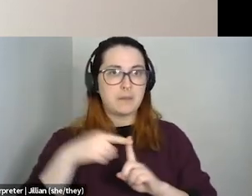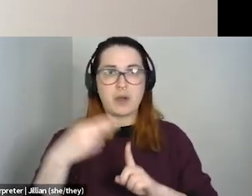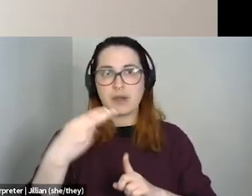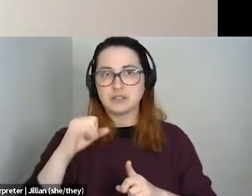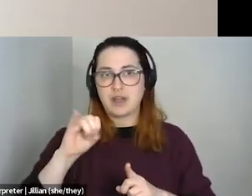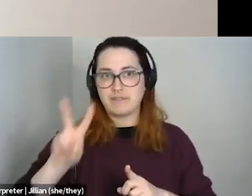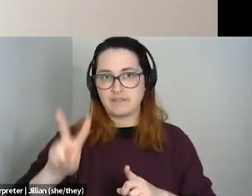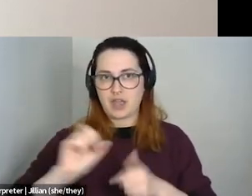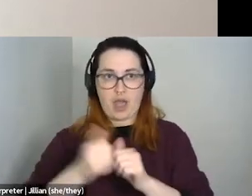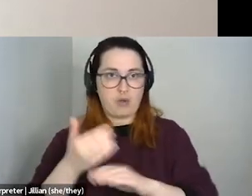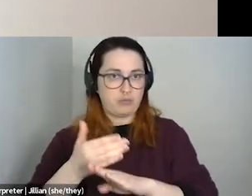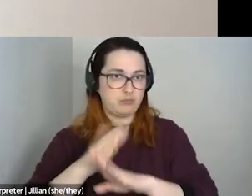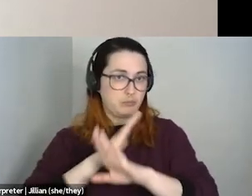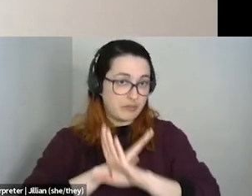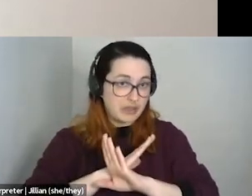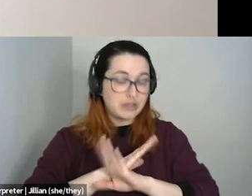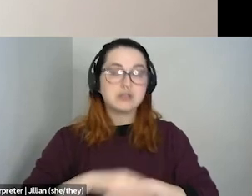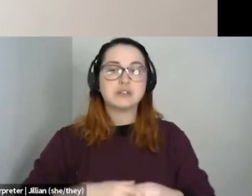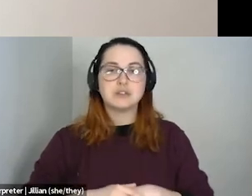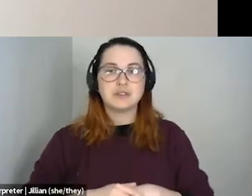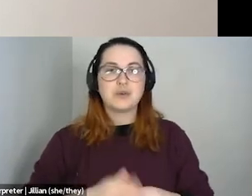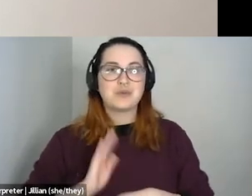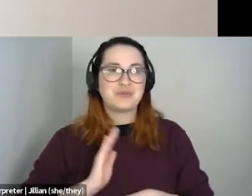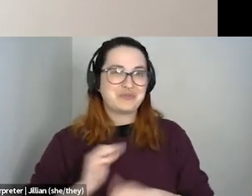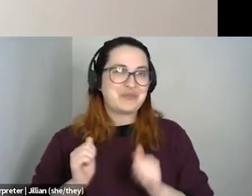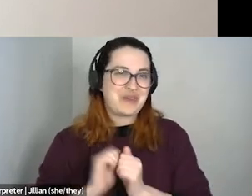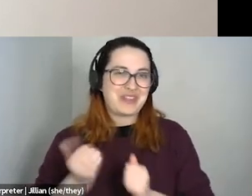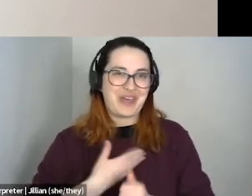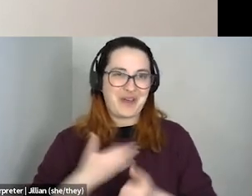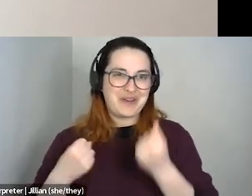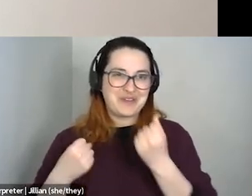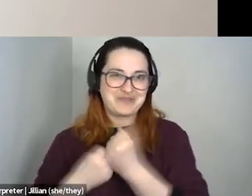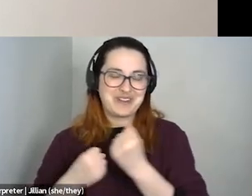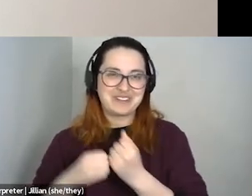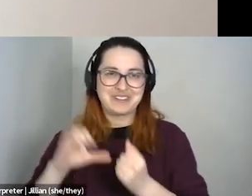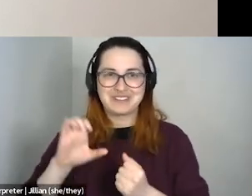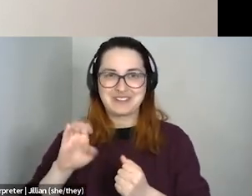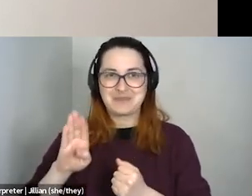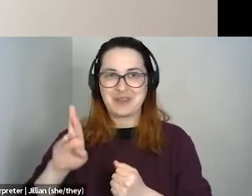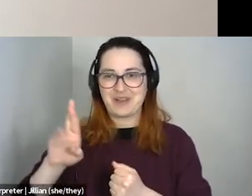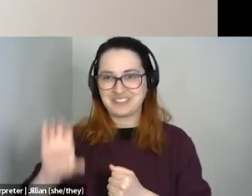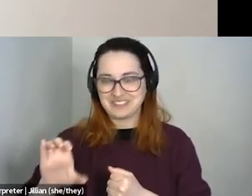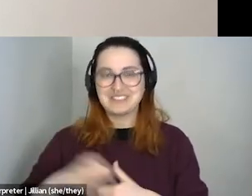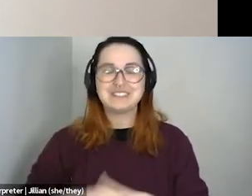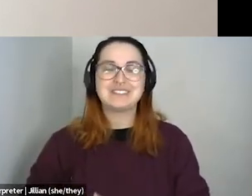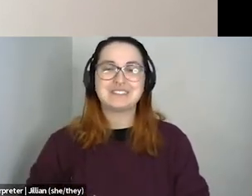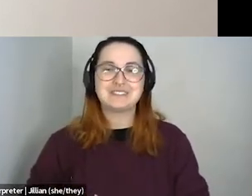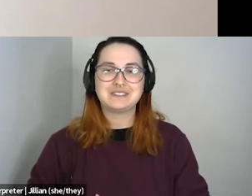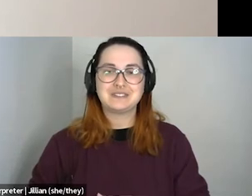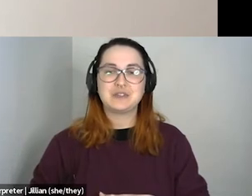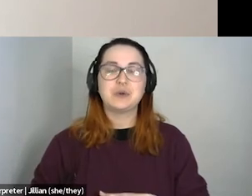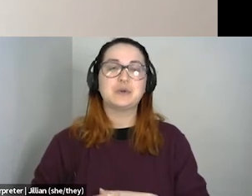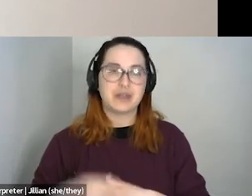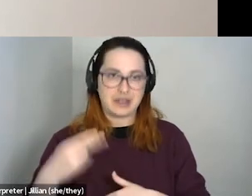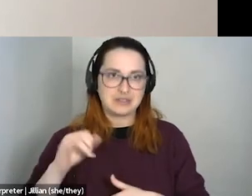Um, that's with our lovely partner, CBRC and the AIDS coalition, um, to try to find out what folks kind of understand about HIV prevention in rural communities.